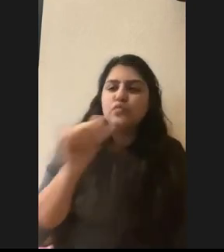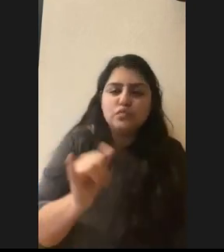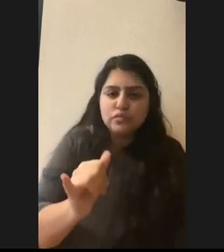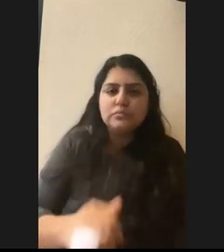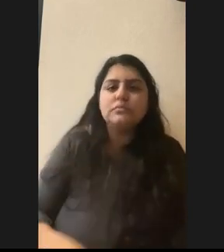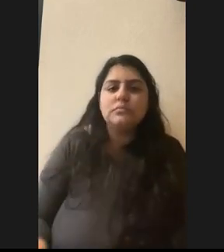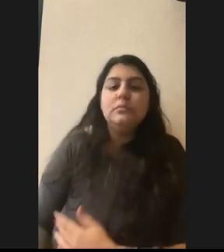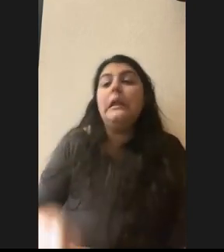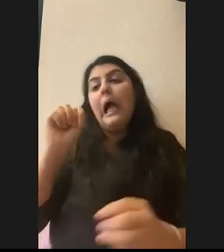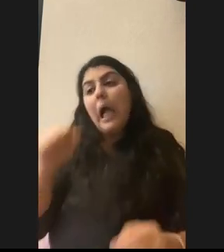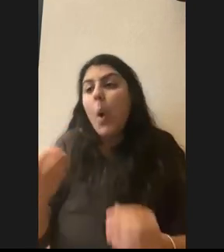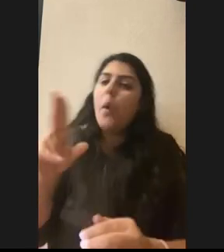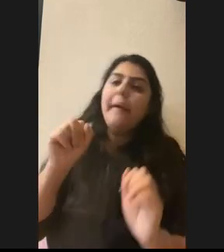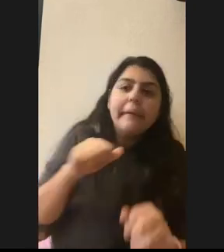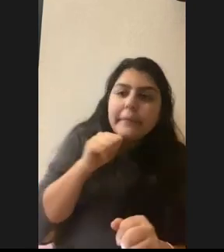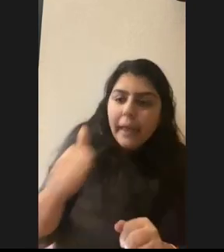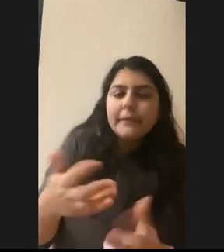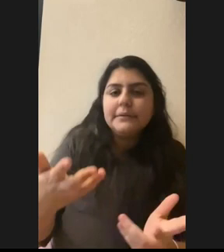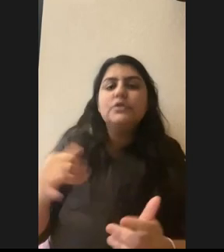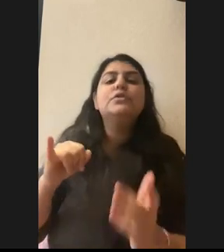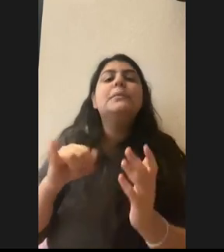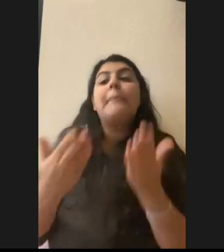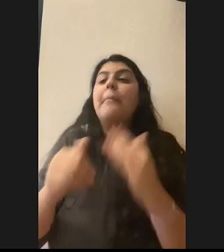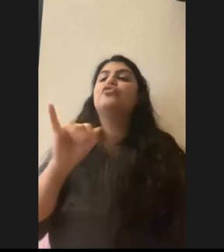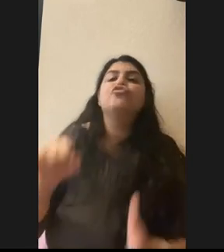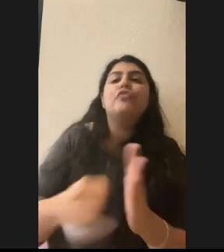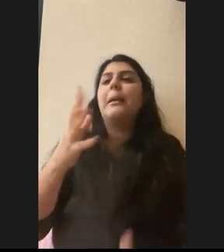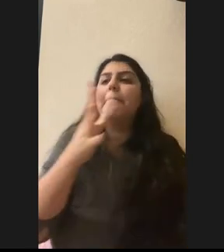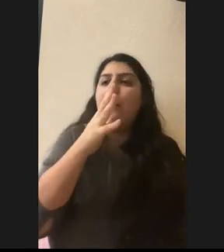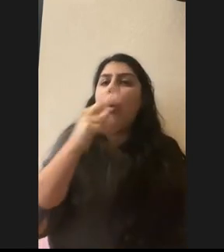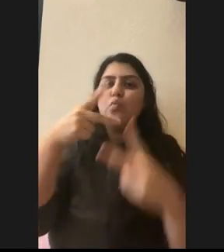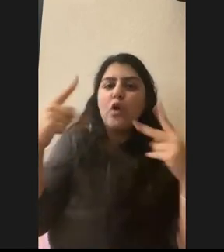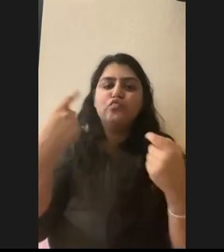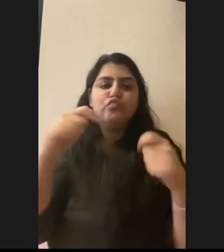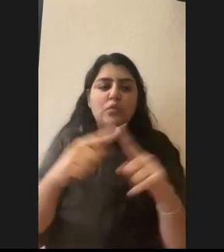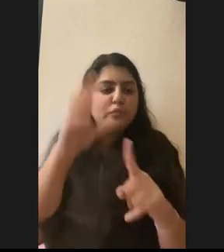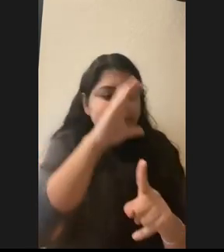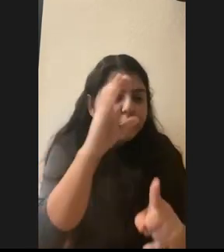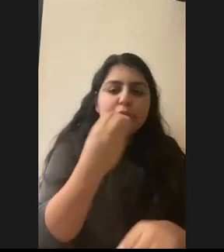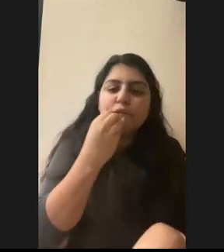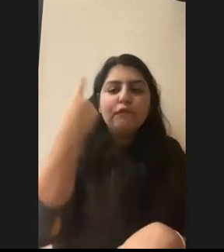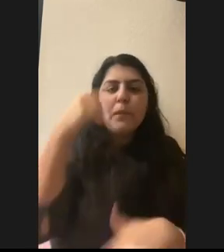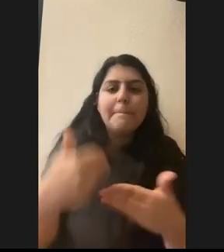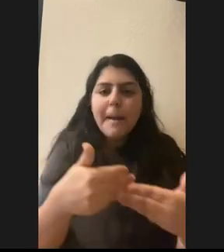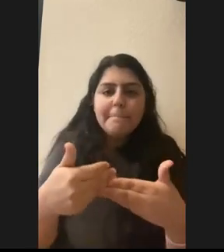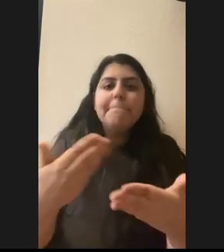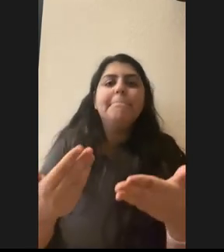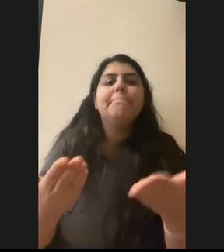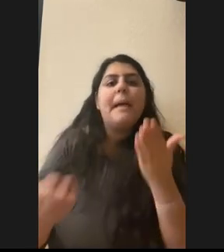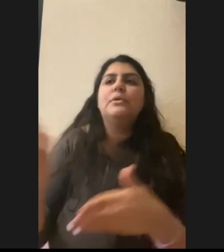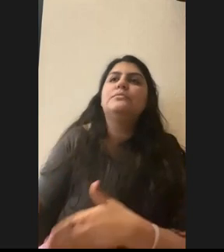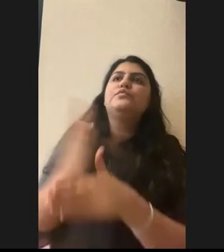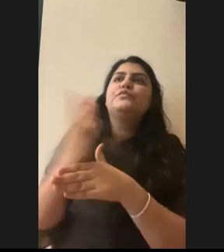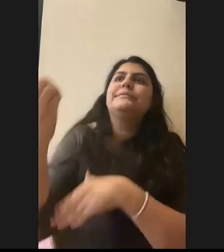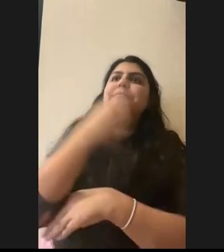or it couldn't, uh, it may just be a mama raccoon who has babies she's trying to find food for. So she may just be out in the day because